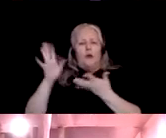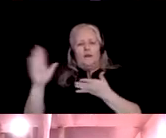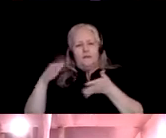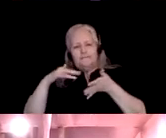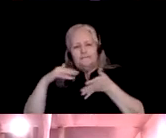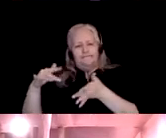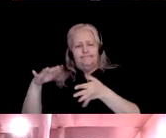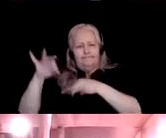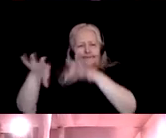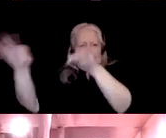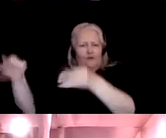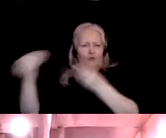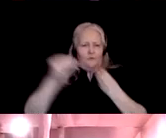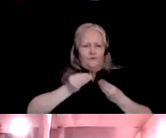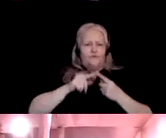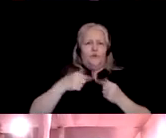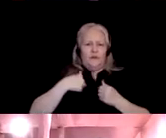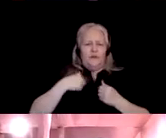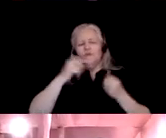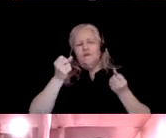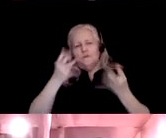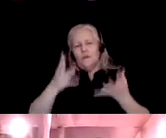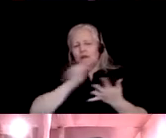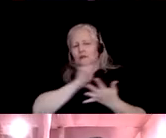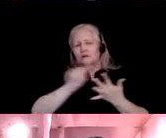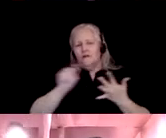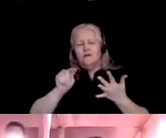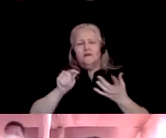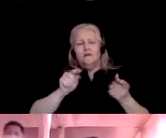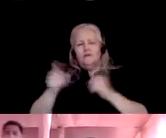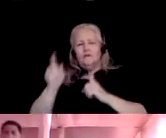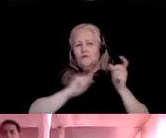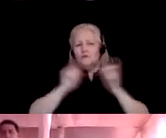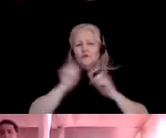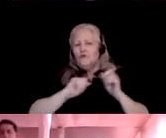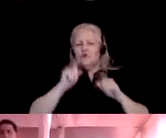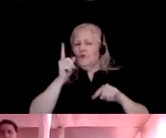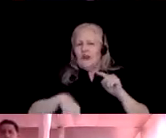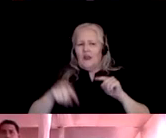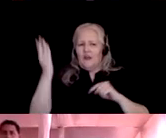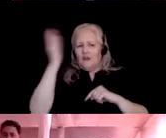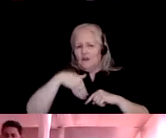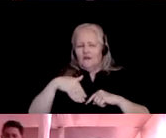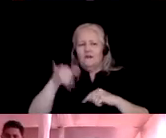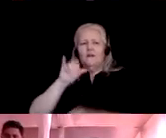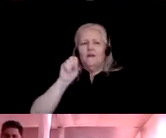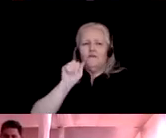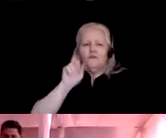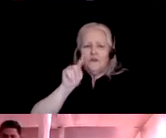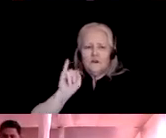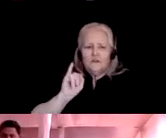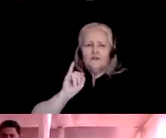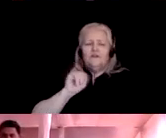resource persons whose contributions cannot be overlooked. They are Satellite of Kongjuk Athoi